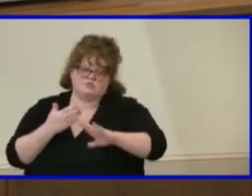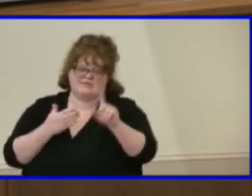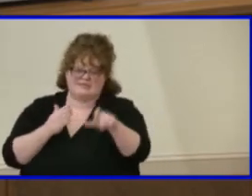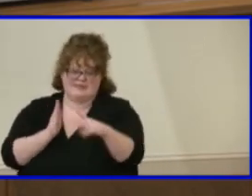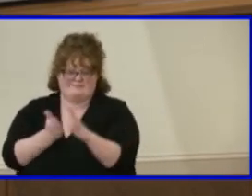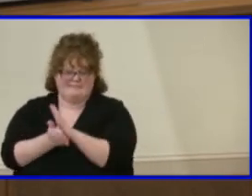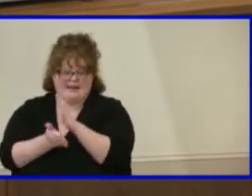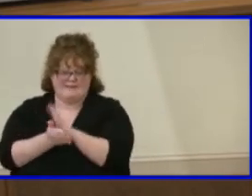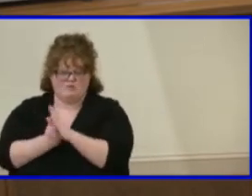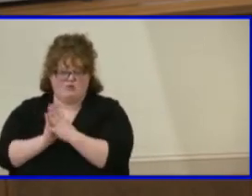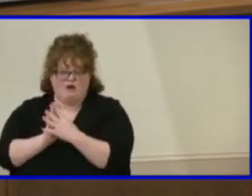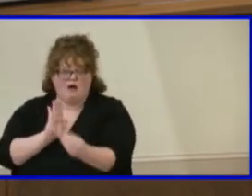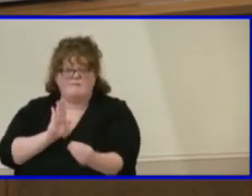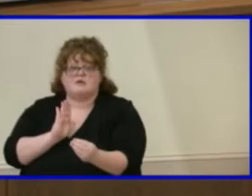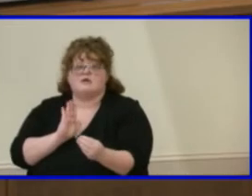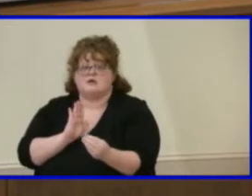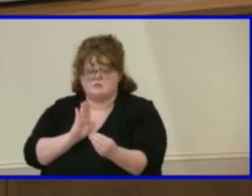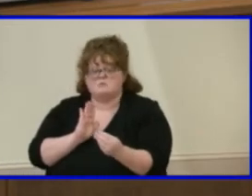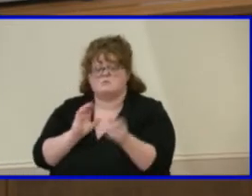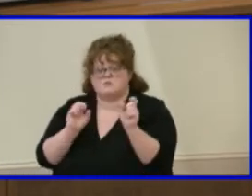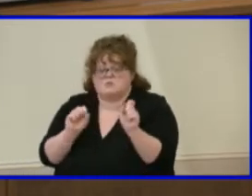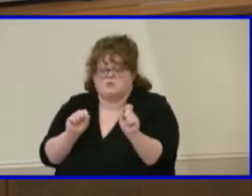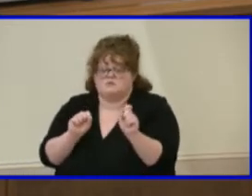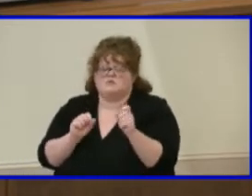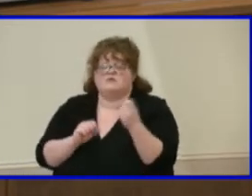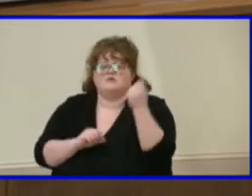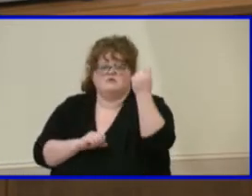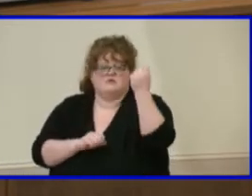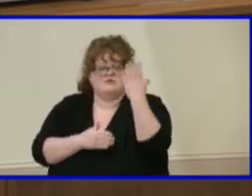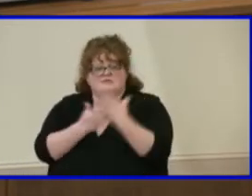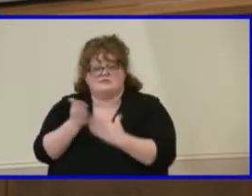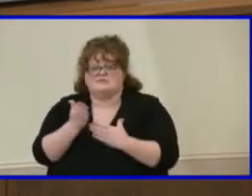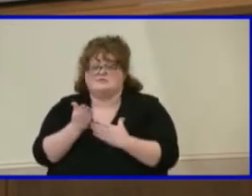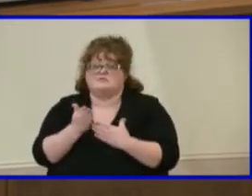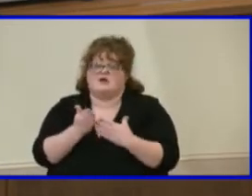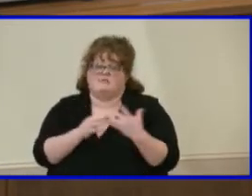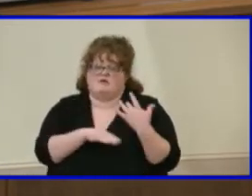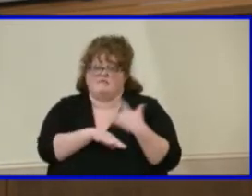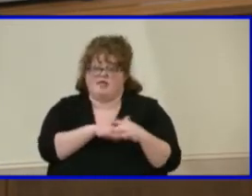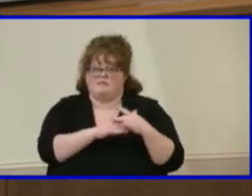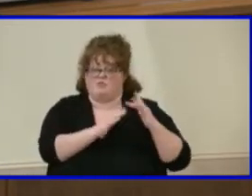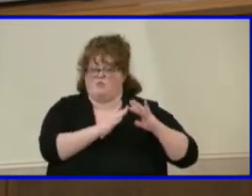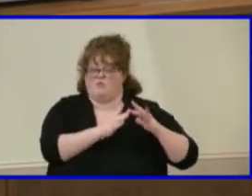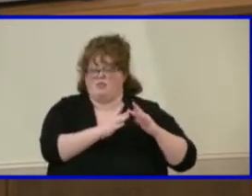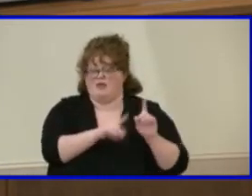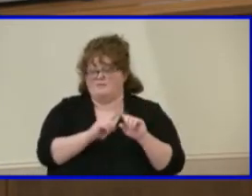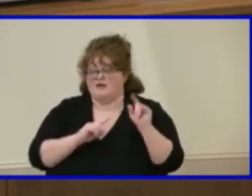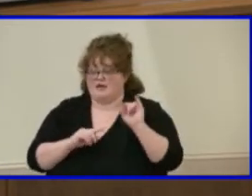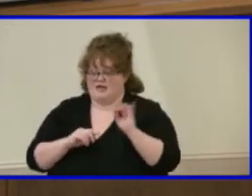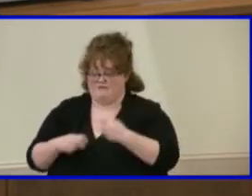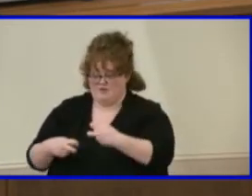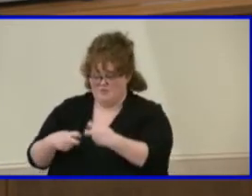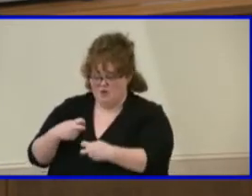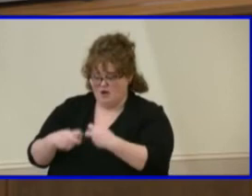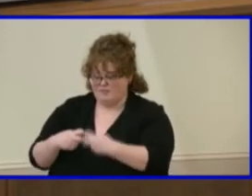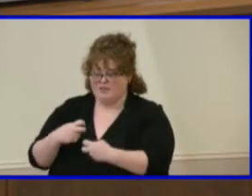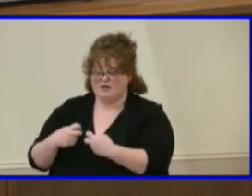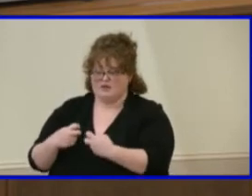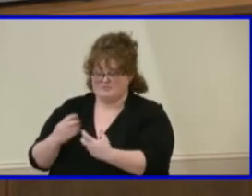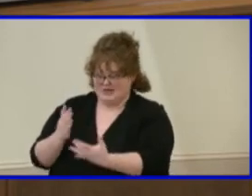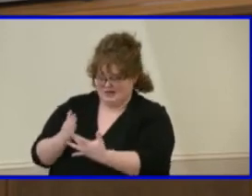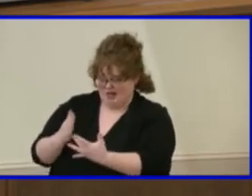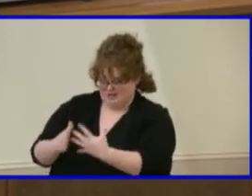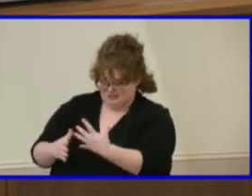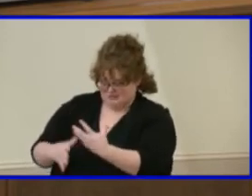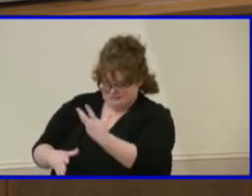version there, you can access some of these materials online. But again, if the gap is technology, you know, if that's